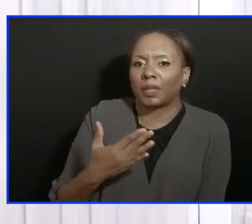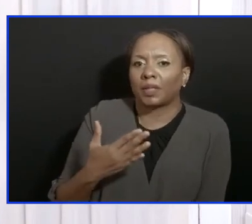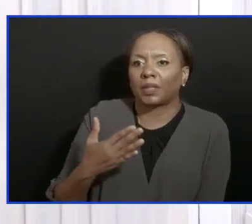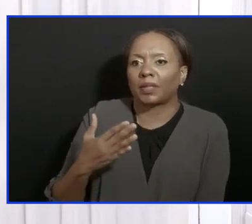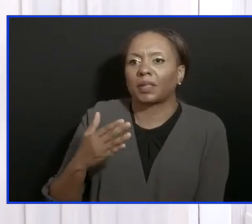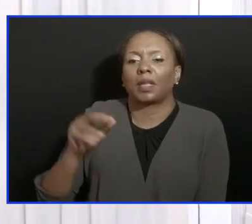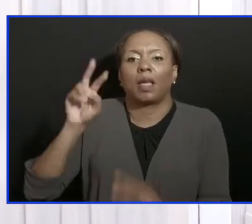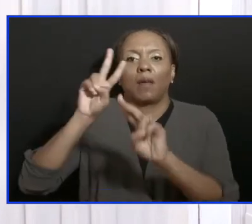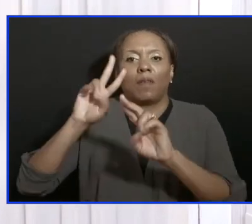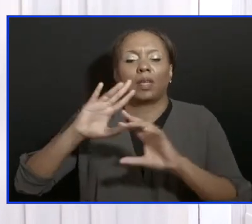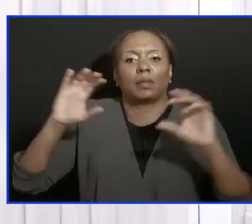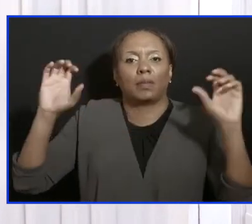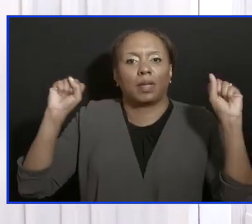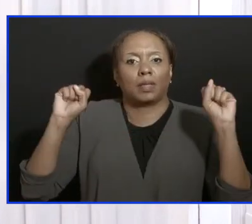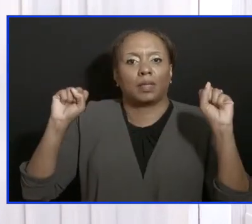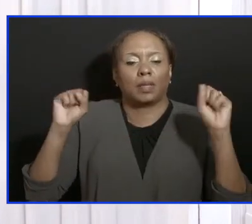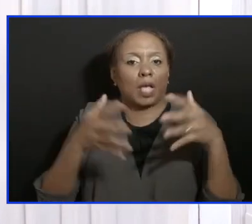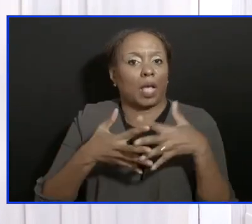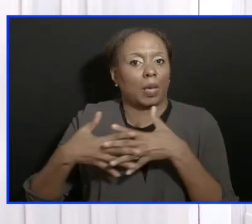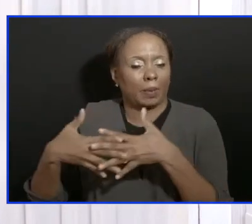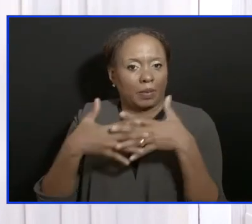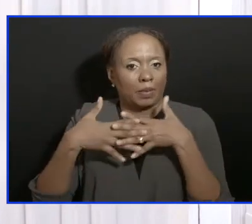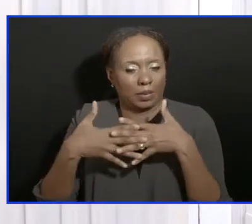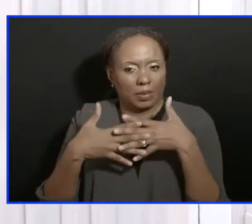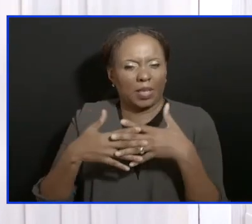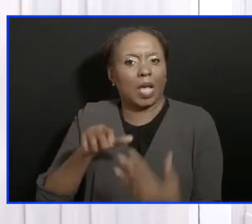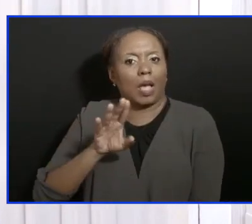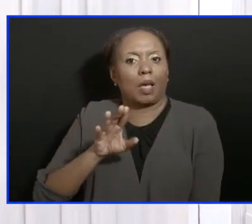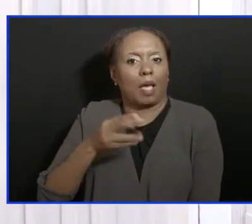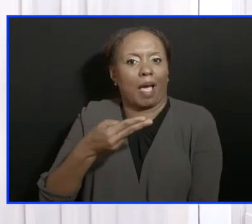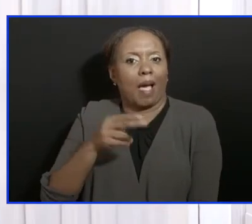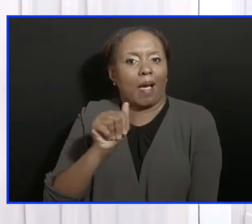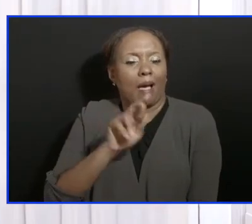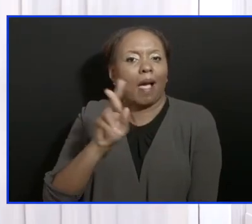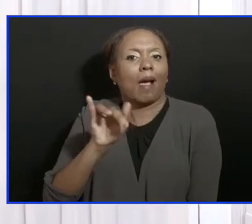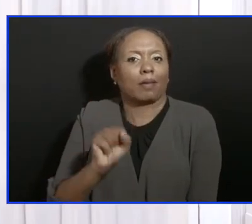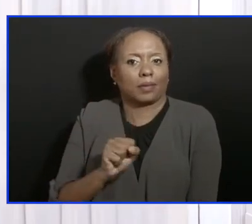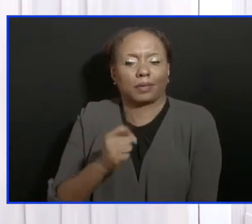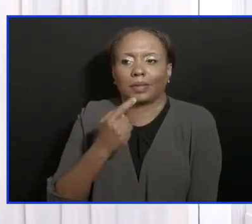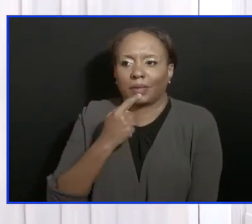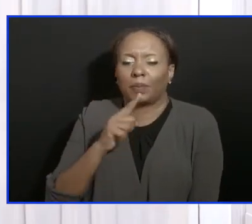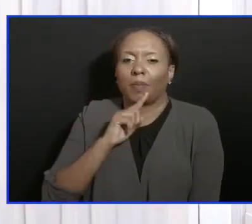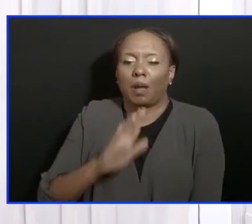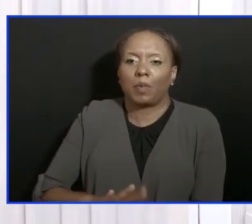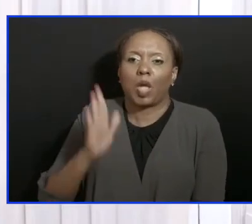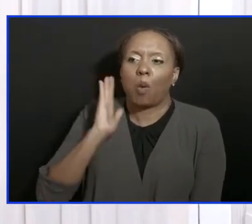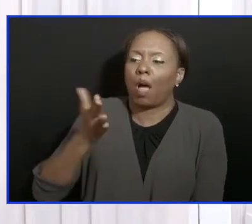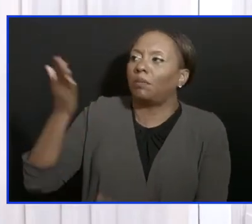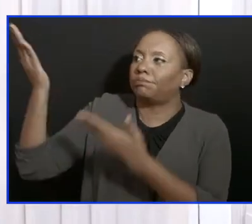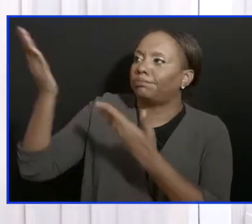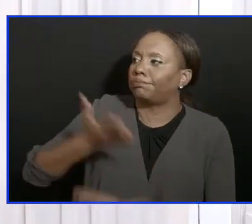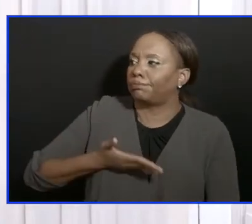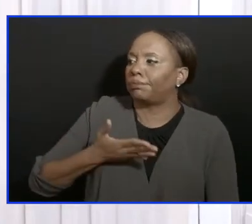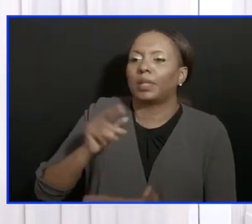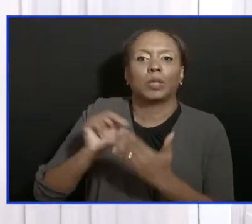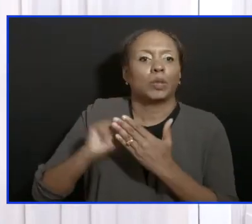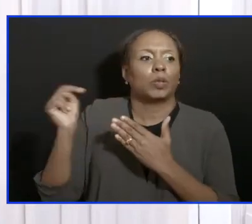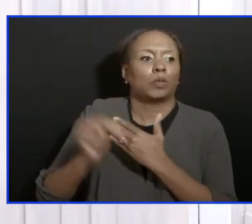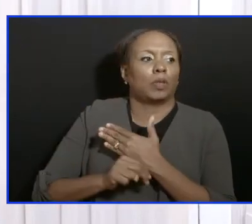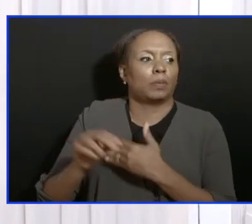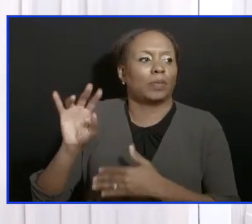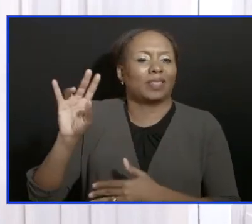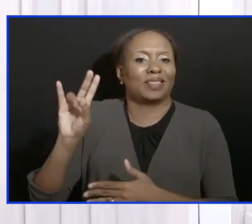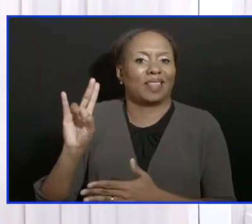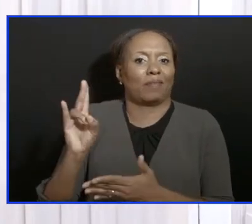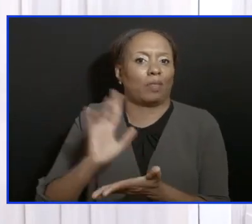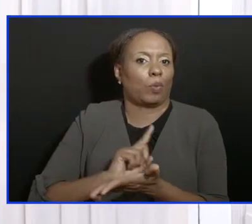Vice President of the United States of America, who has followed up and has ensured that we will be getting, as I said, the week of November 7th, the